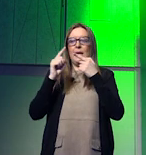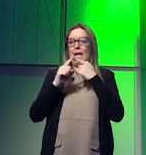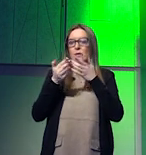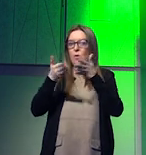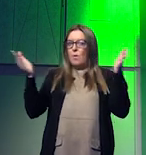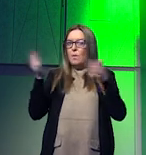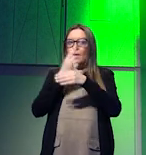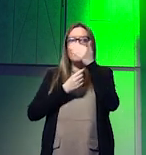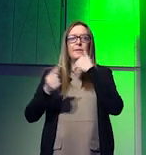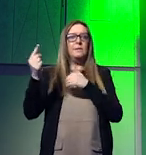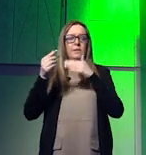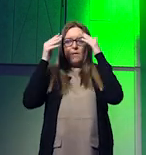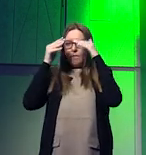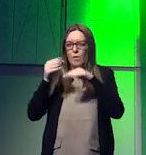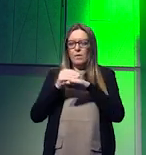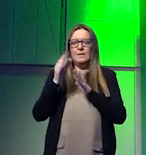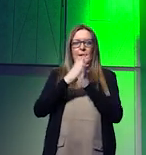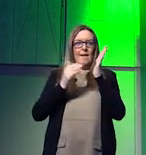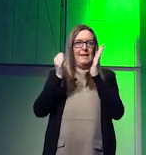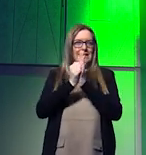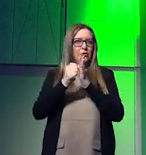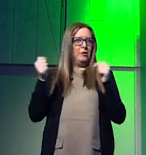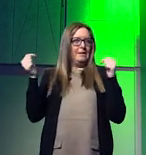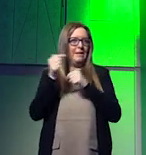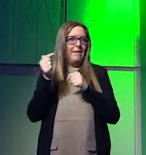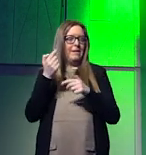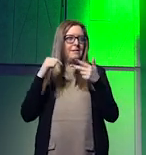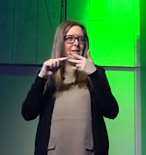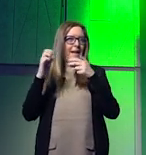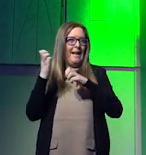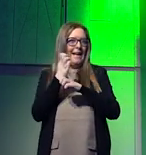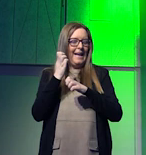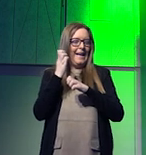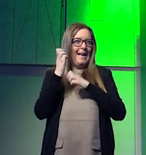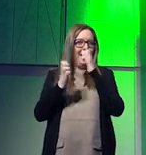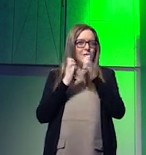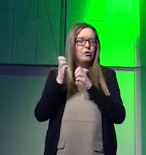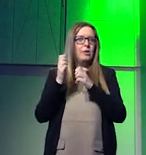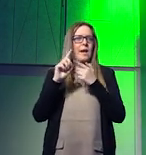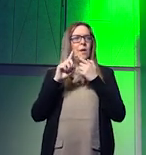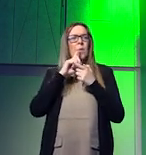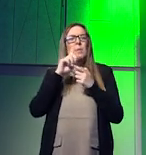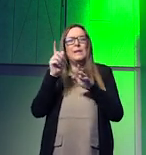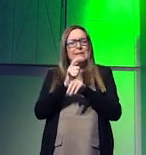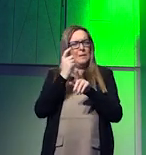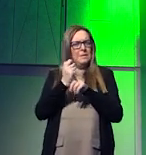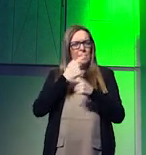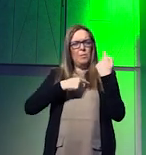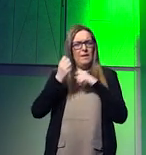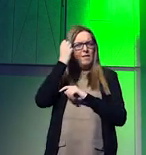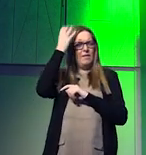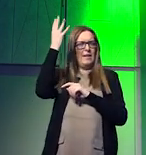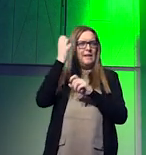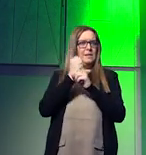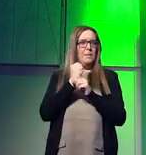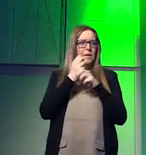focus when we talk about this is on industry, defence, energy. But we tend to completely forget the natural resource